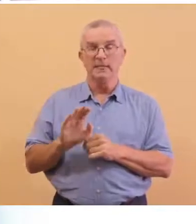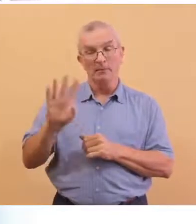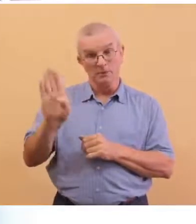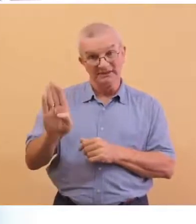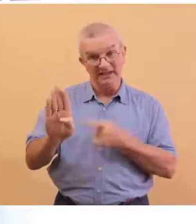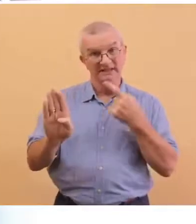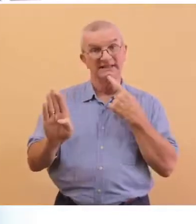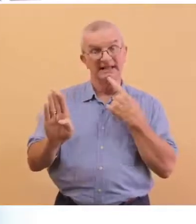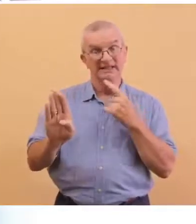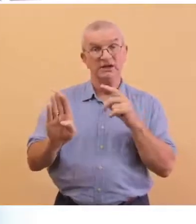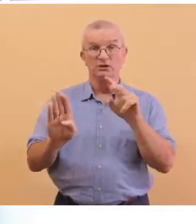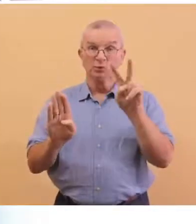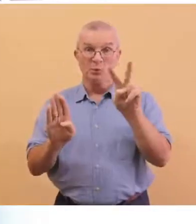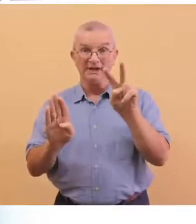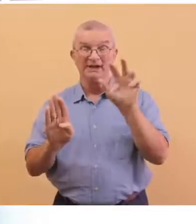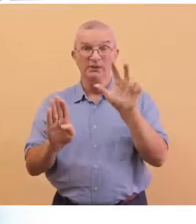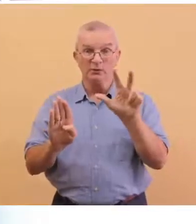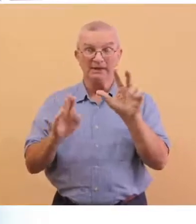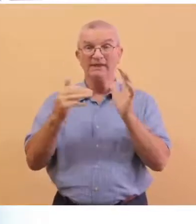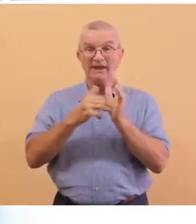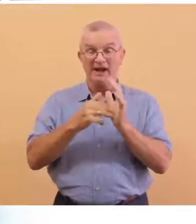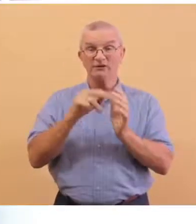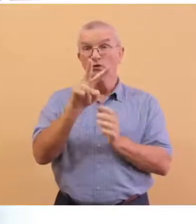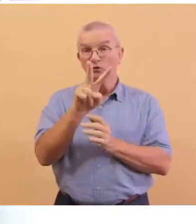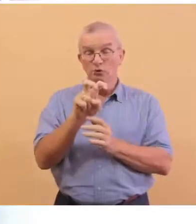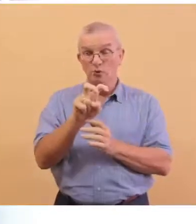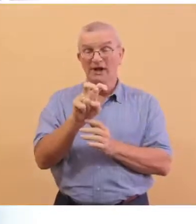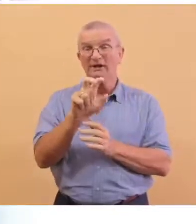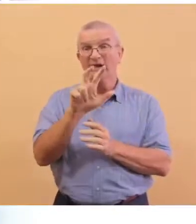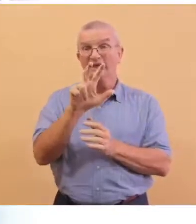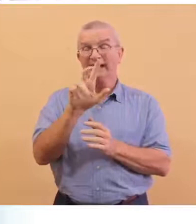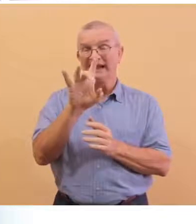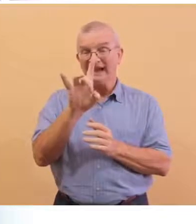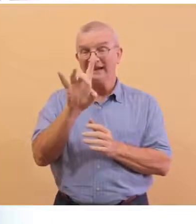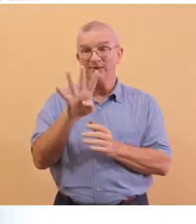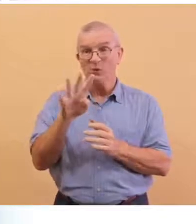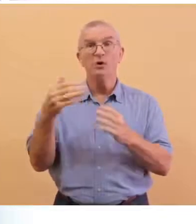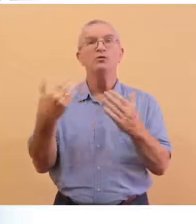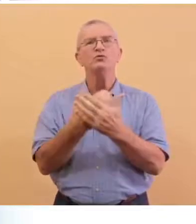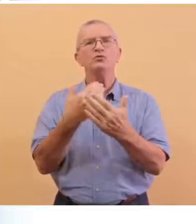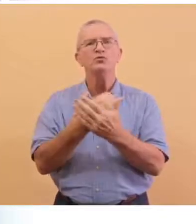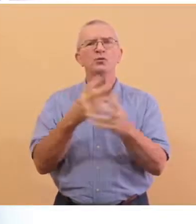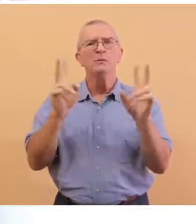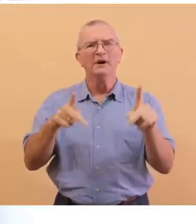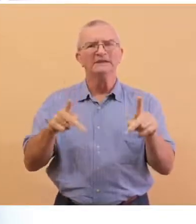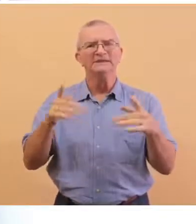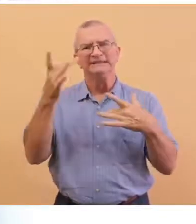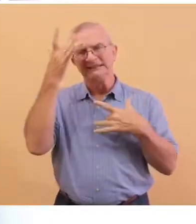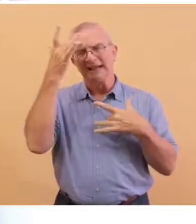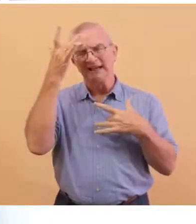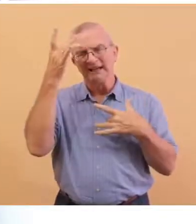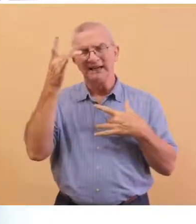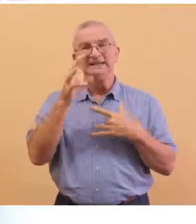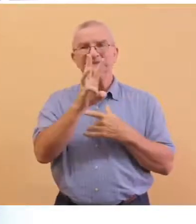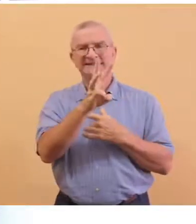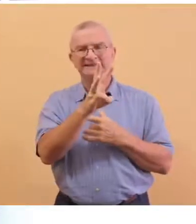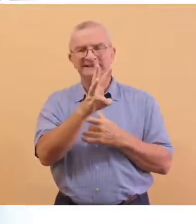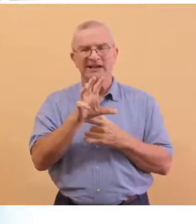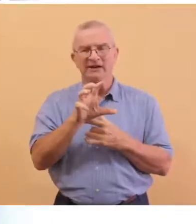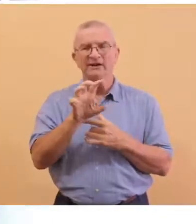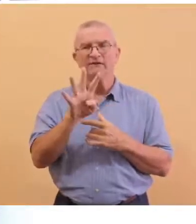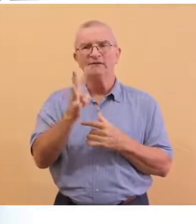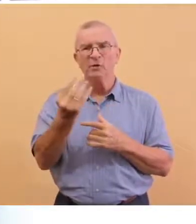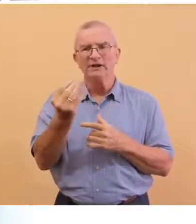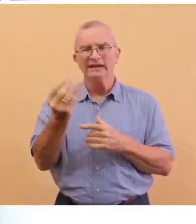reported 23,284 new cases and 614